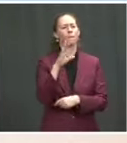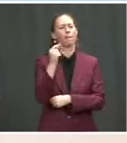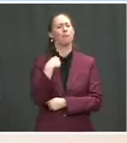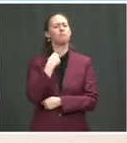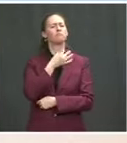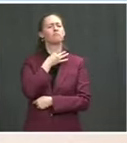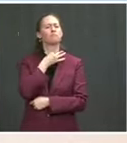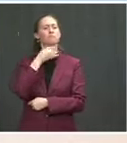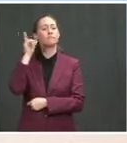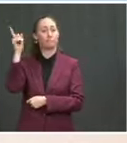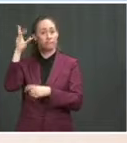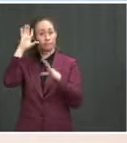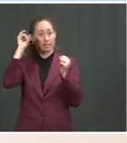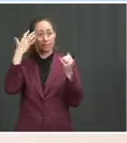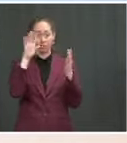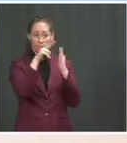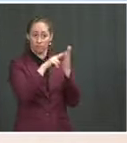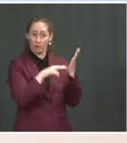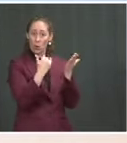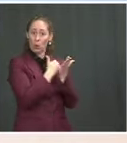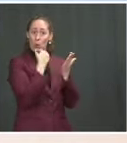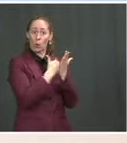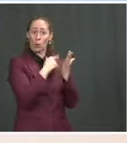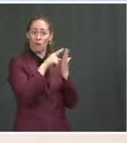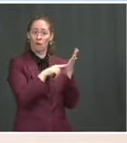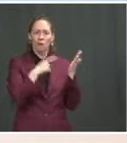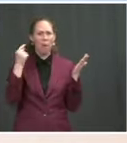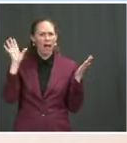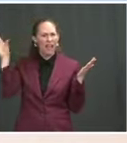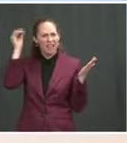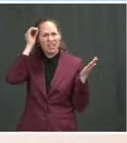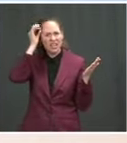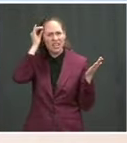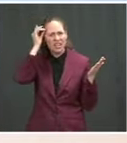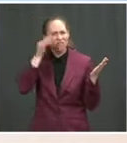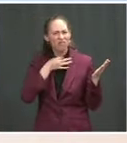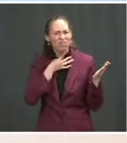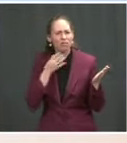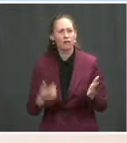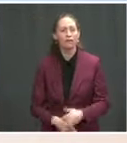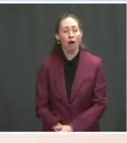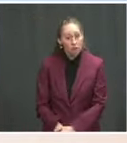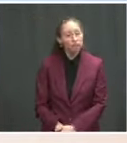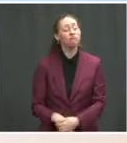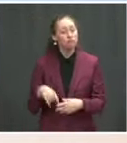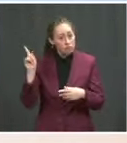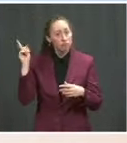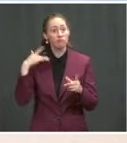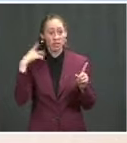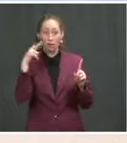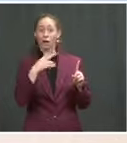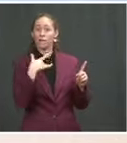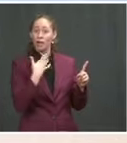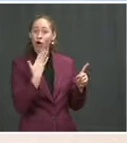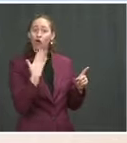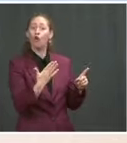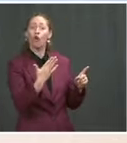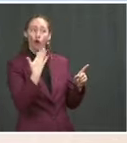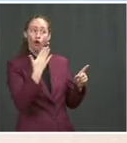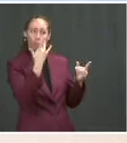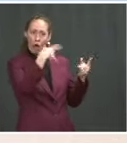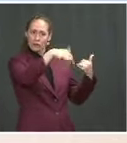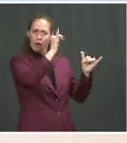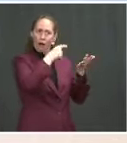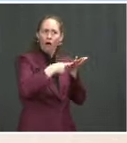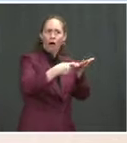of it? Well, I'd first say that the President is encouraged that Democrats and Republicans are continuing to discuss a path forward on